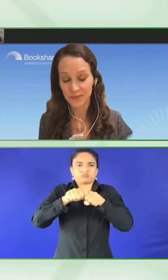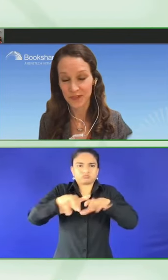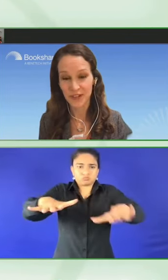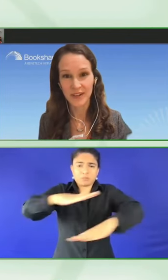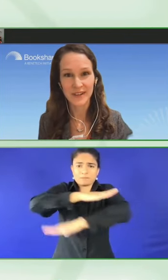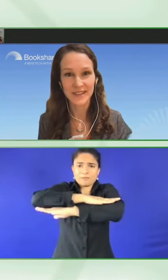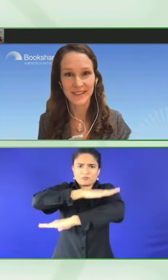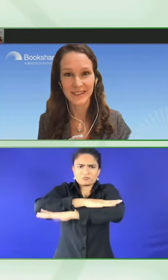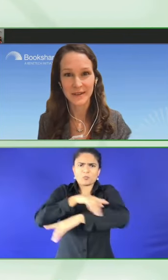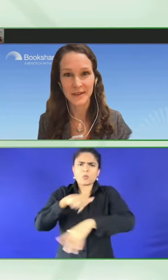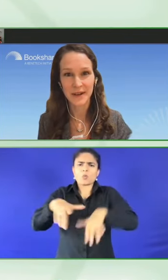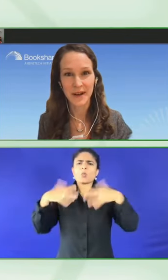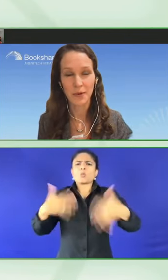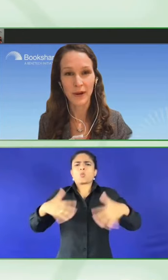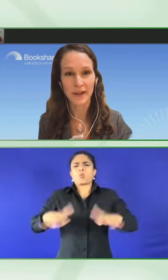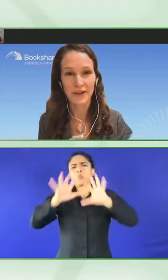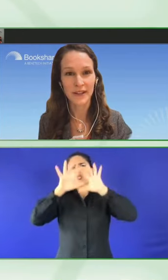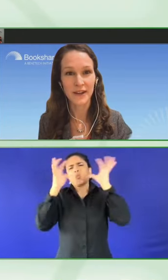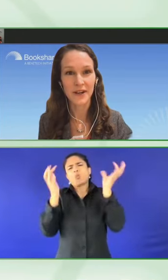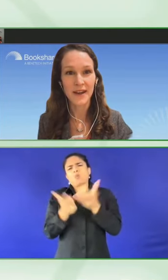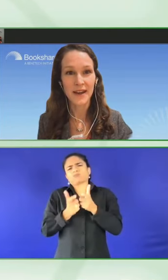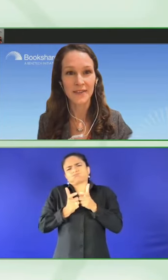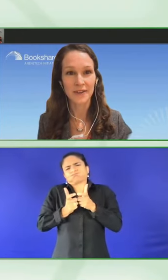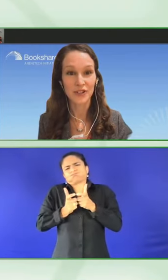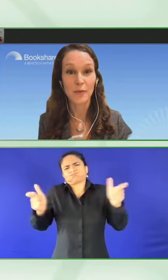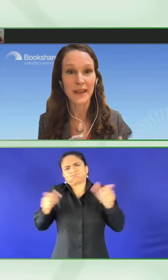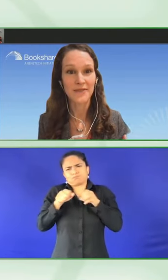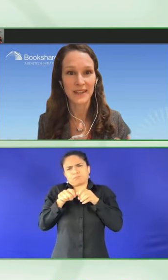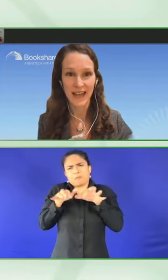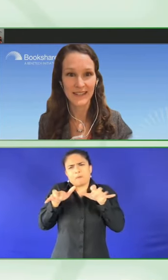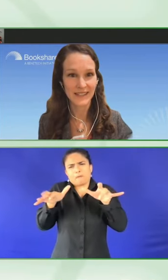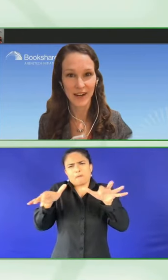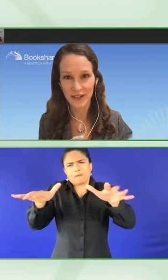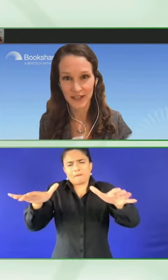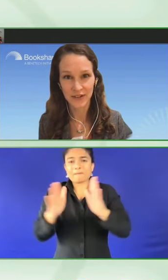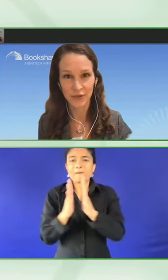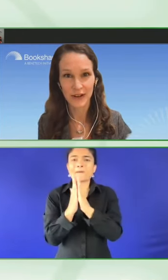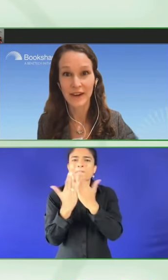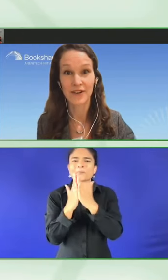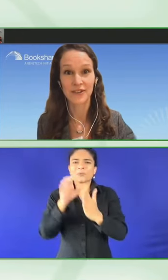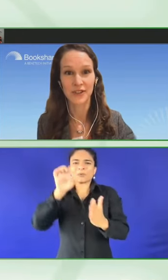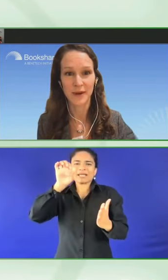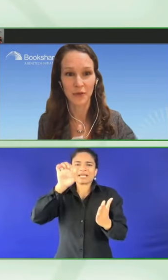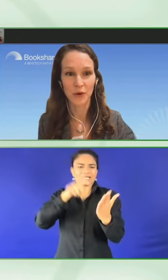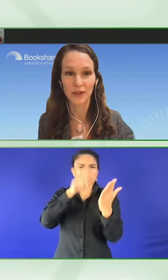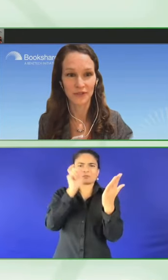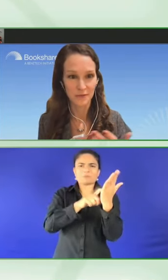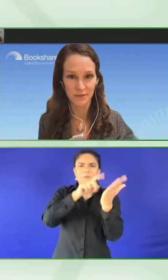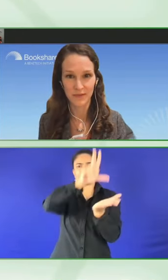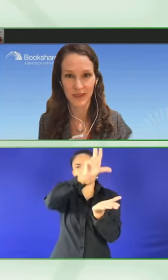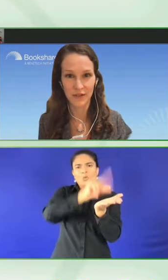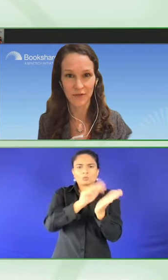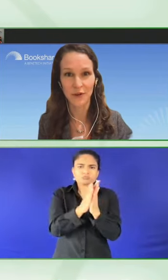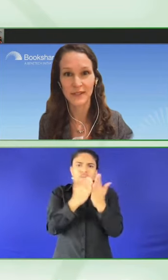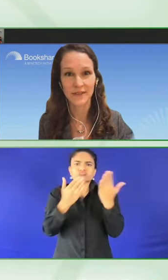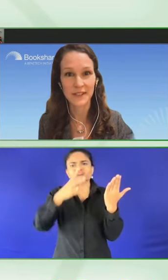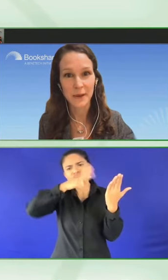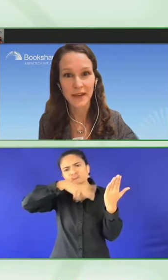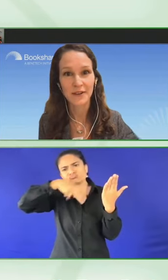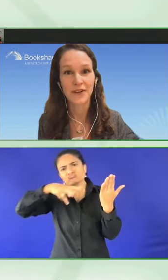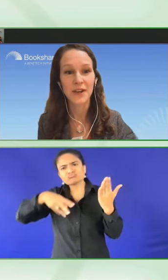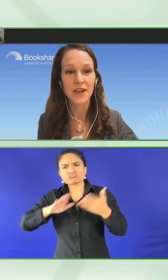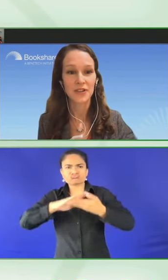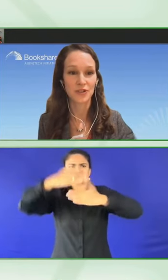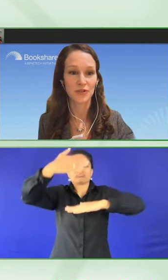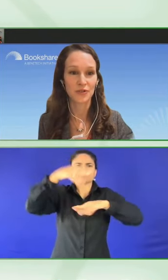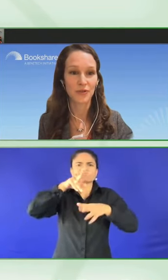to the point earlier, there are so many fantastic content creators around the world, from the other folks on this